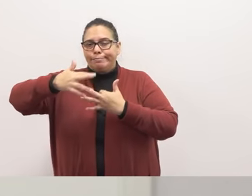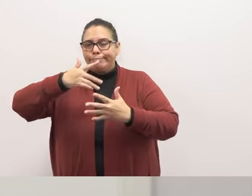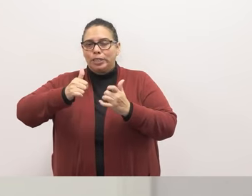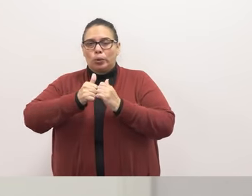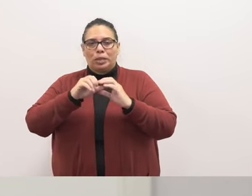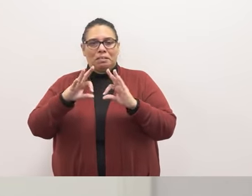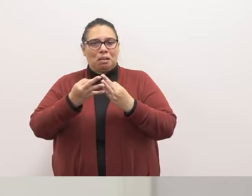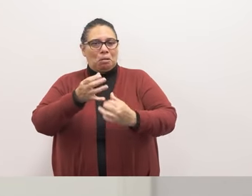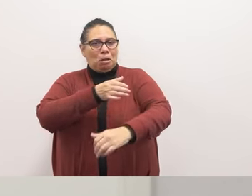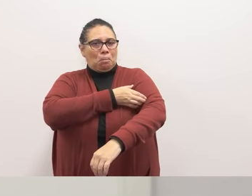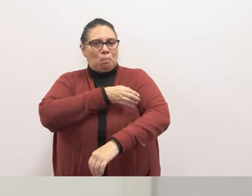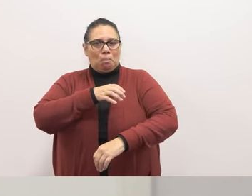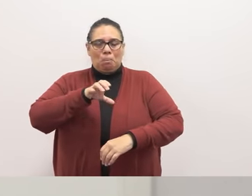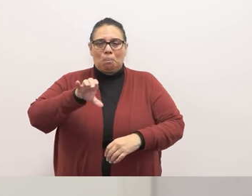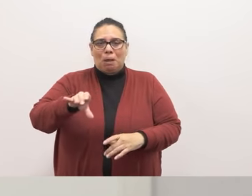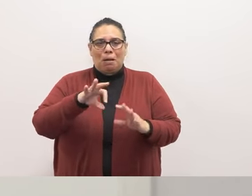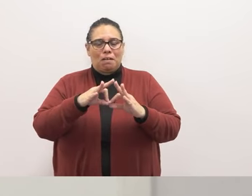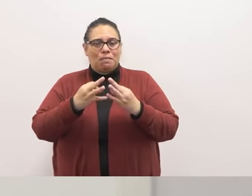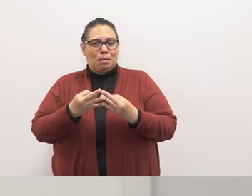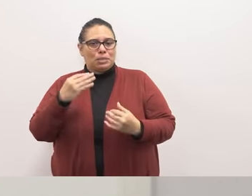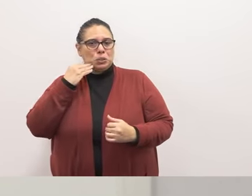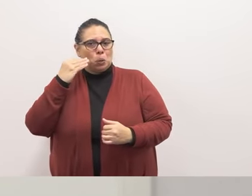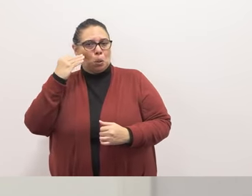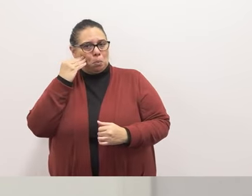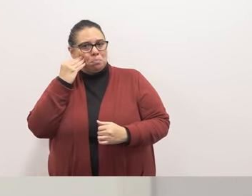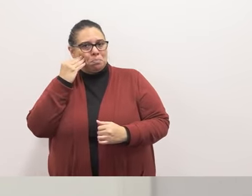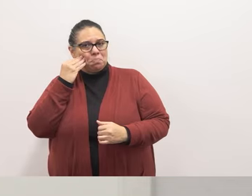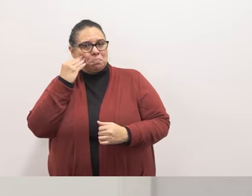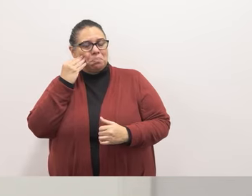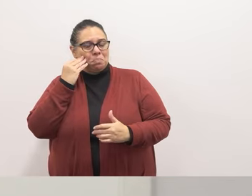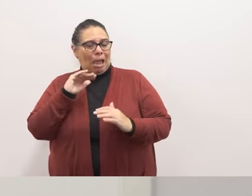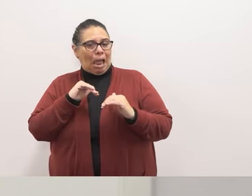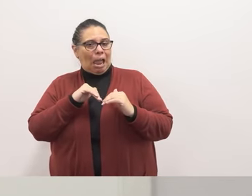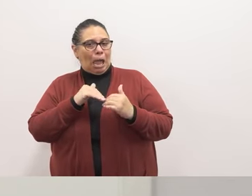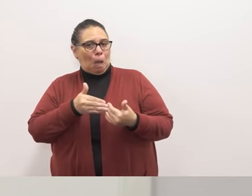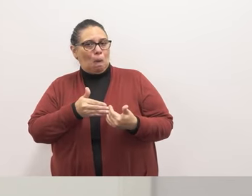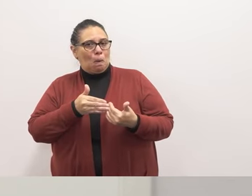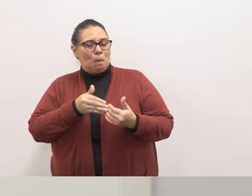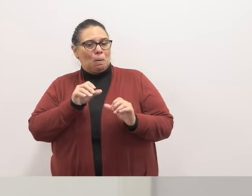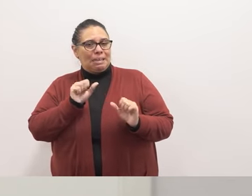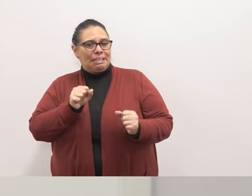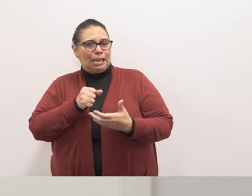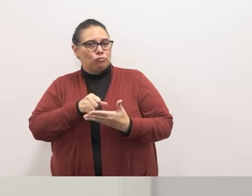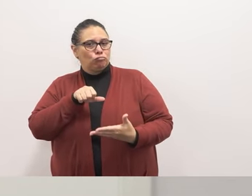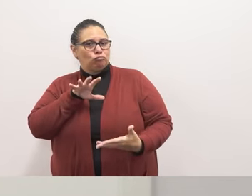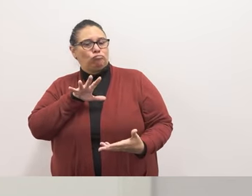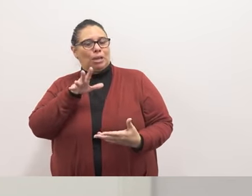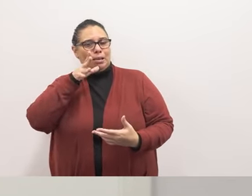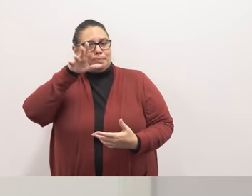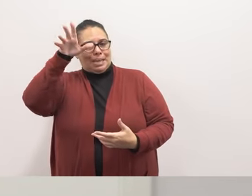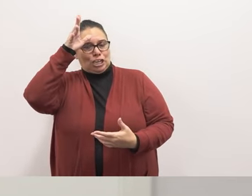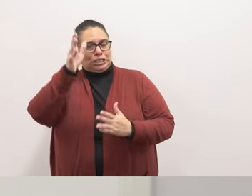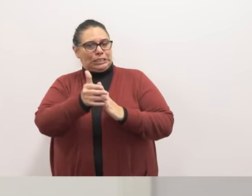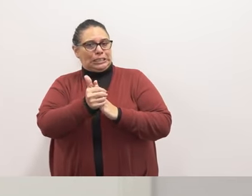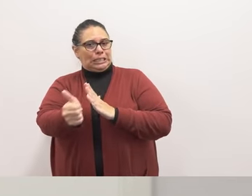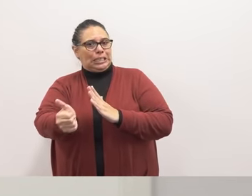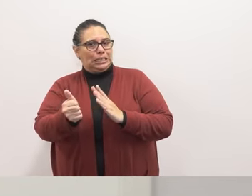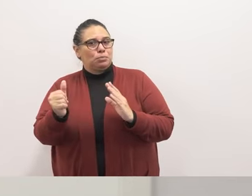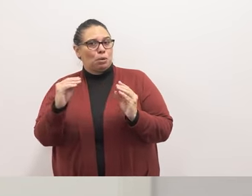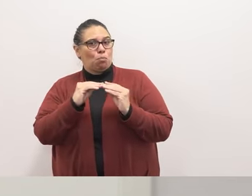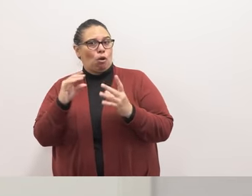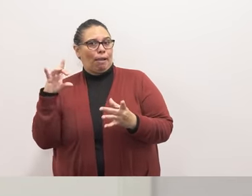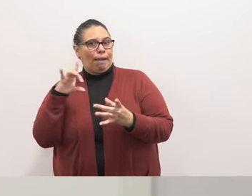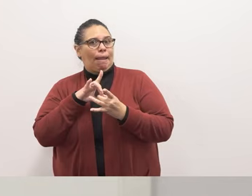to empower families in their homes around parenting and how they can how they can enrich their parenting skills and be more connected to